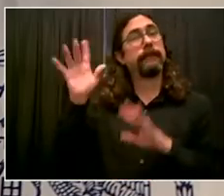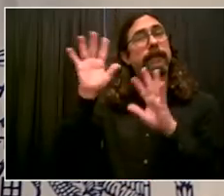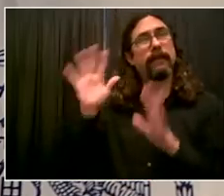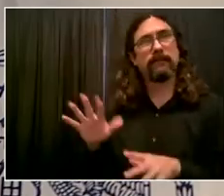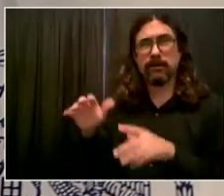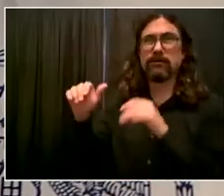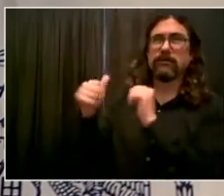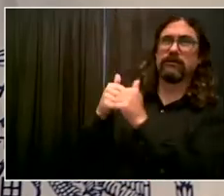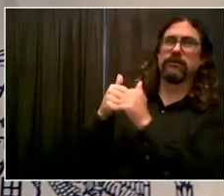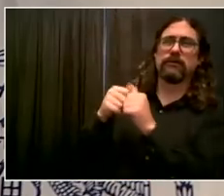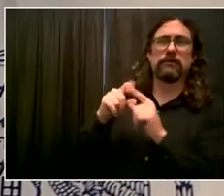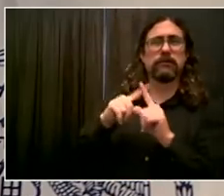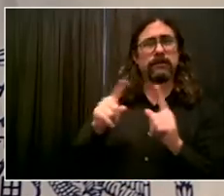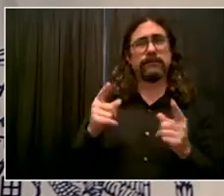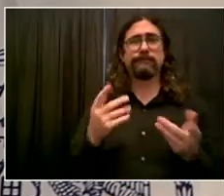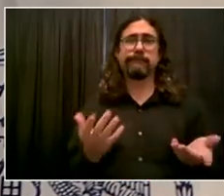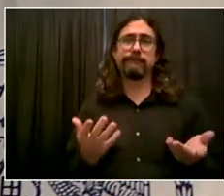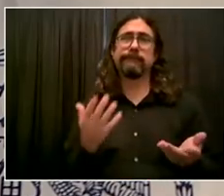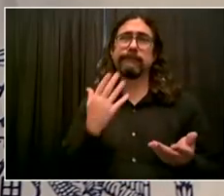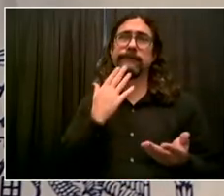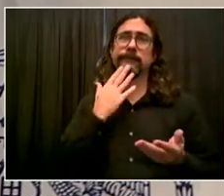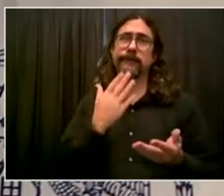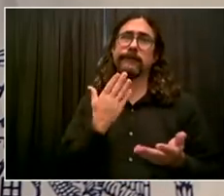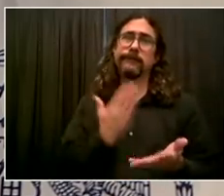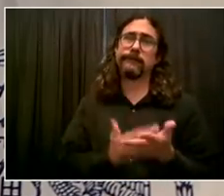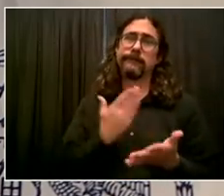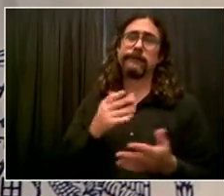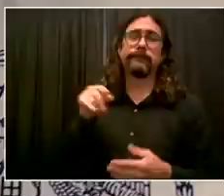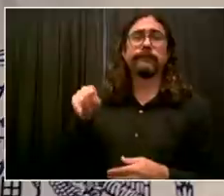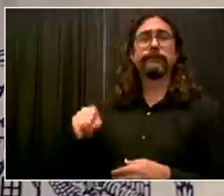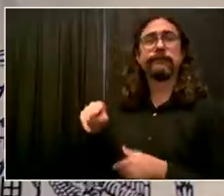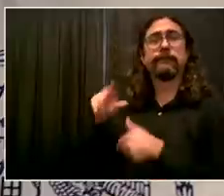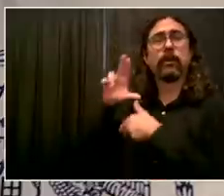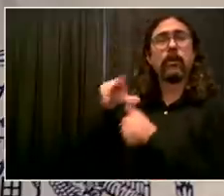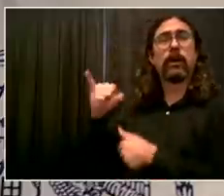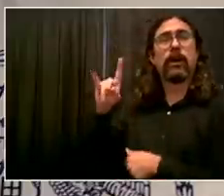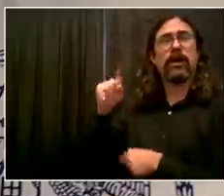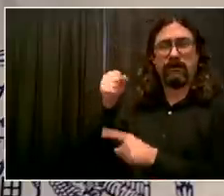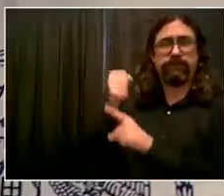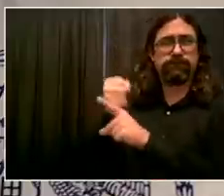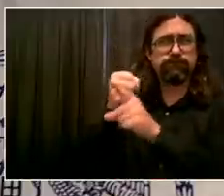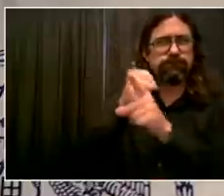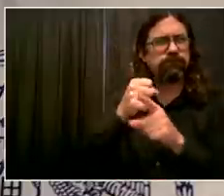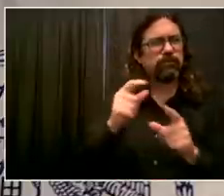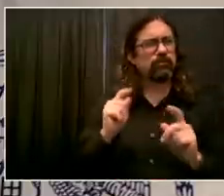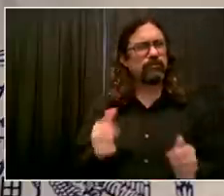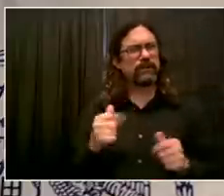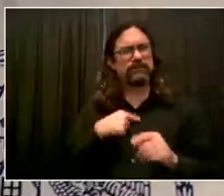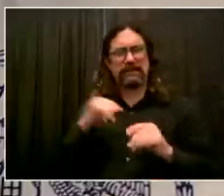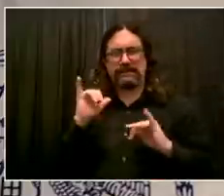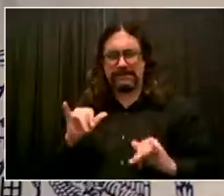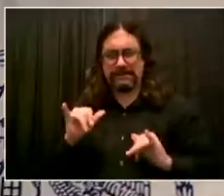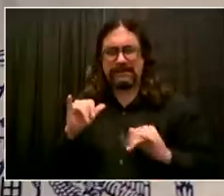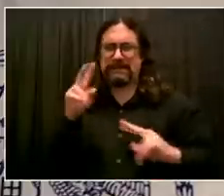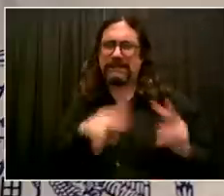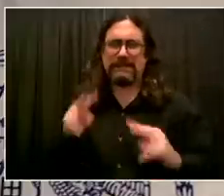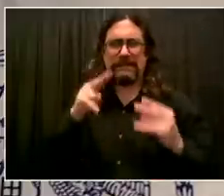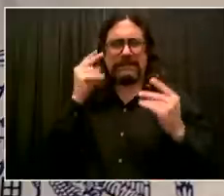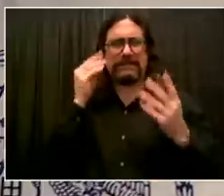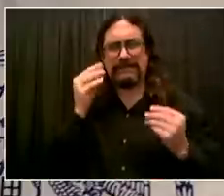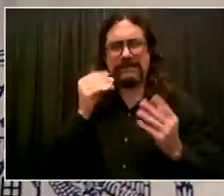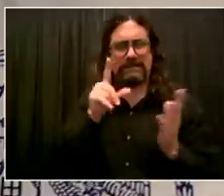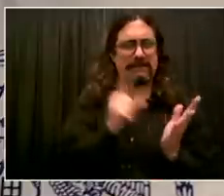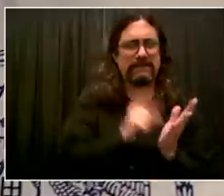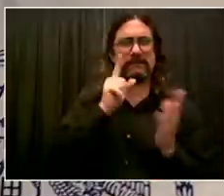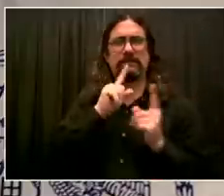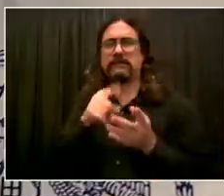We are bold. That's who we are as New Yorkers. We do not take no for an answer. So whatever is thrown at us, we're